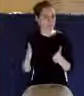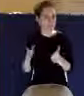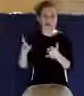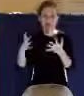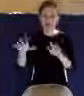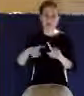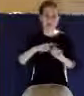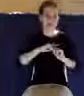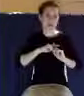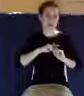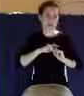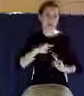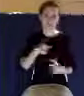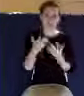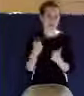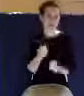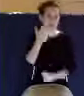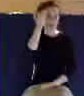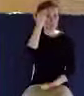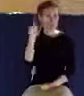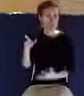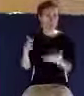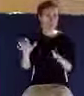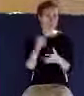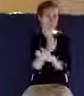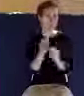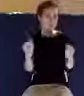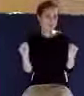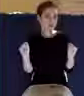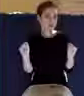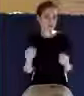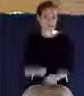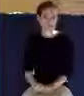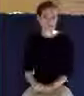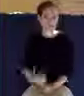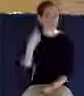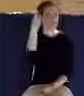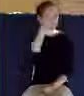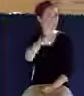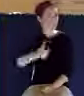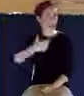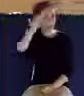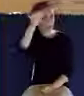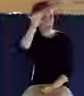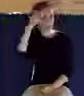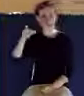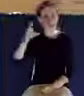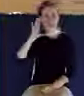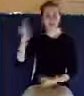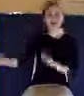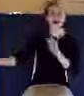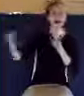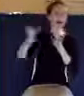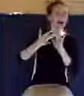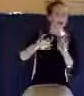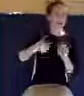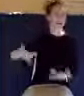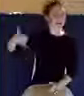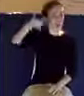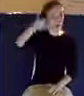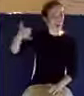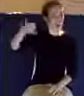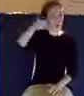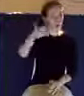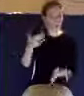that for sure. And the reason I know that is because Jacob would call me many times